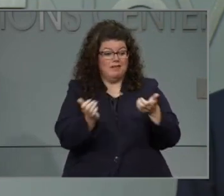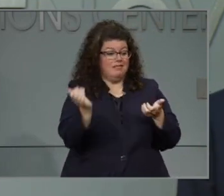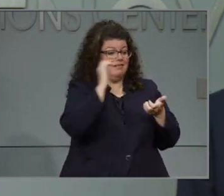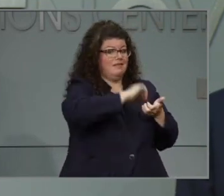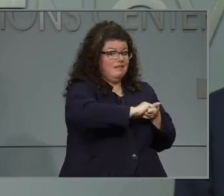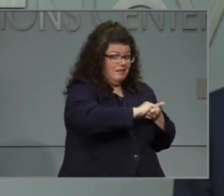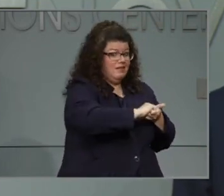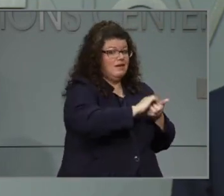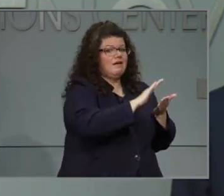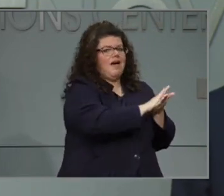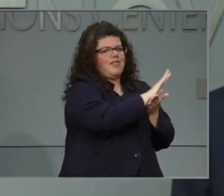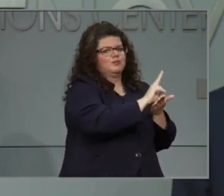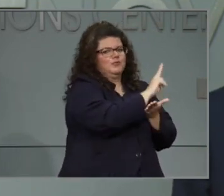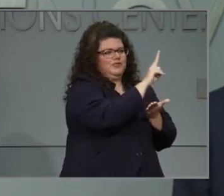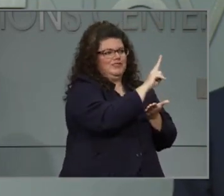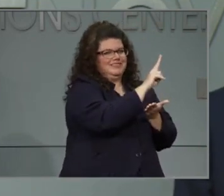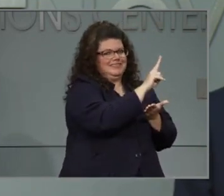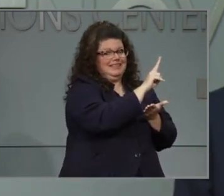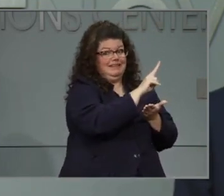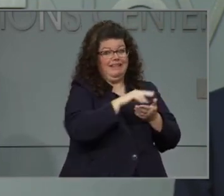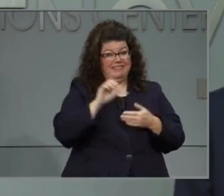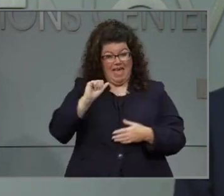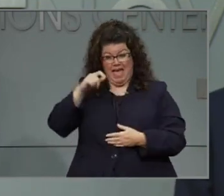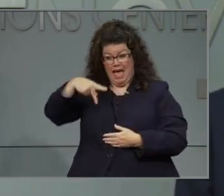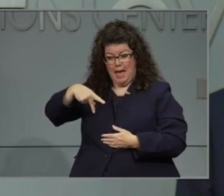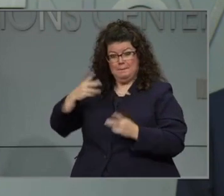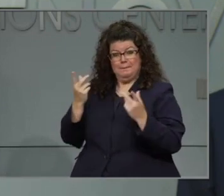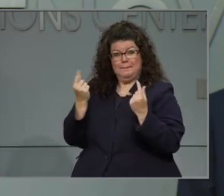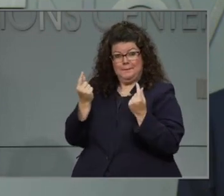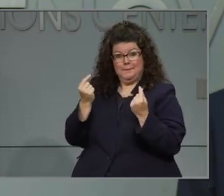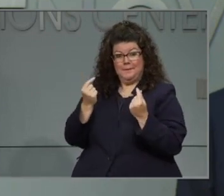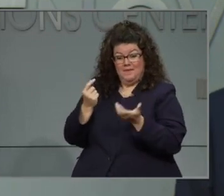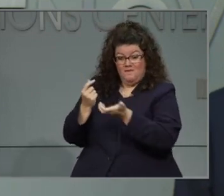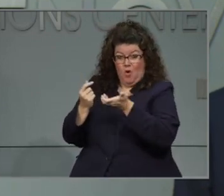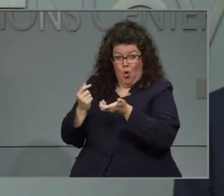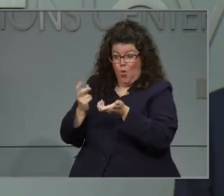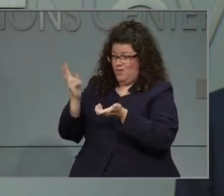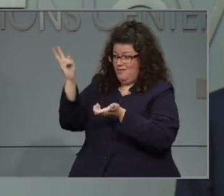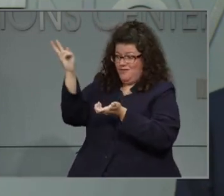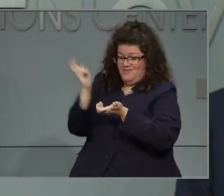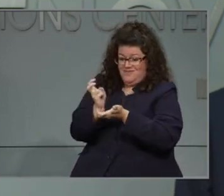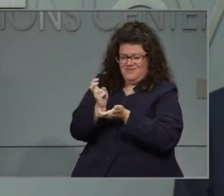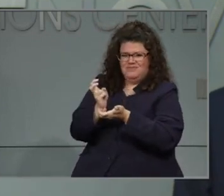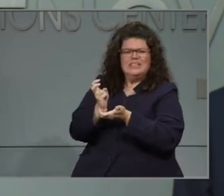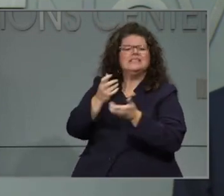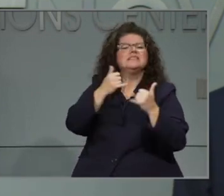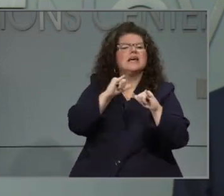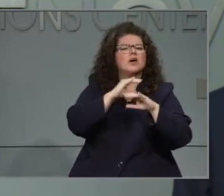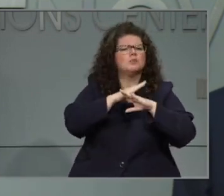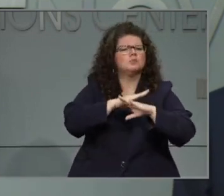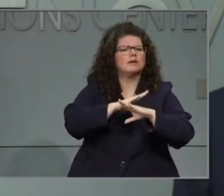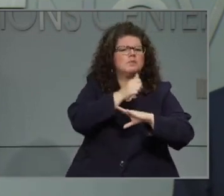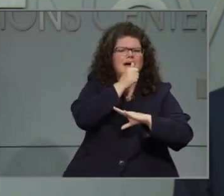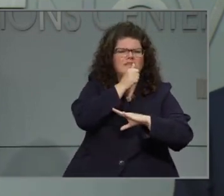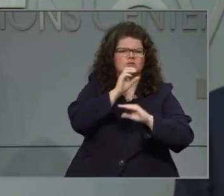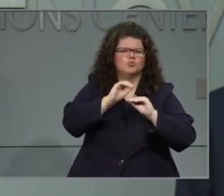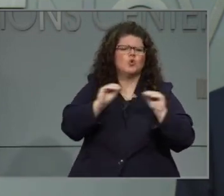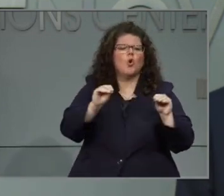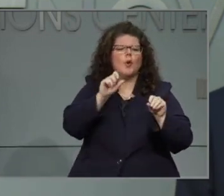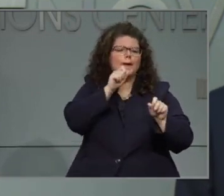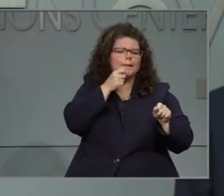this. What it does is it's something that you can download onto your phone, and it protects your privacy, so there's no